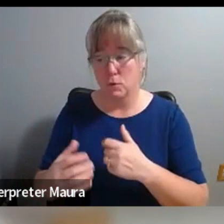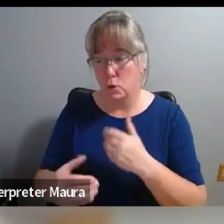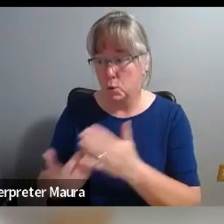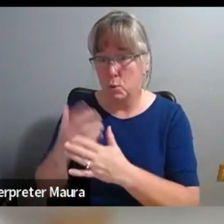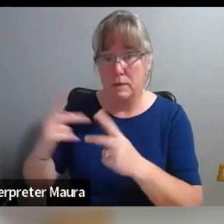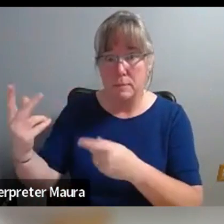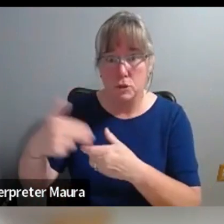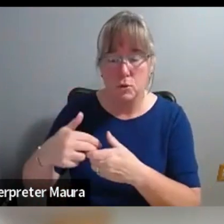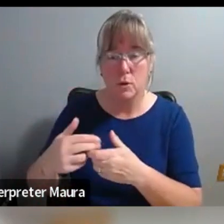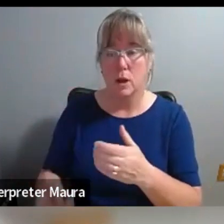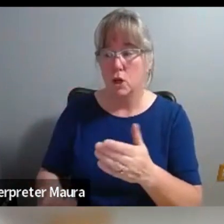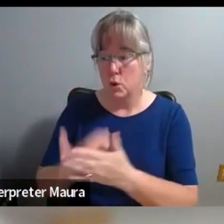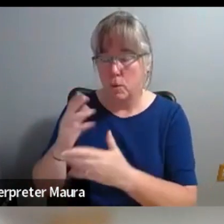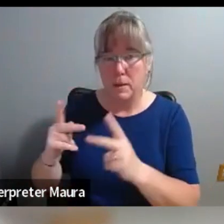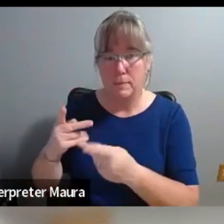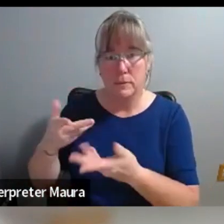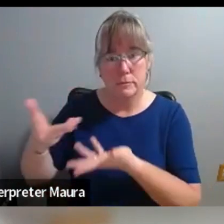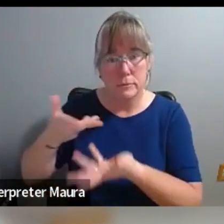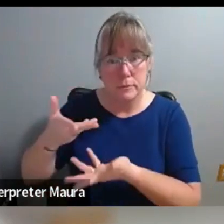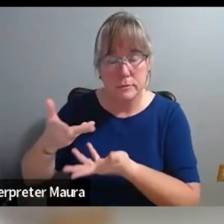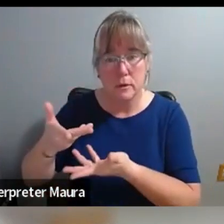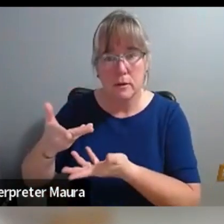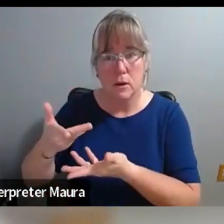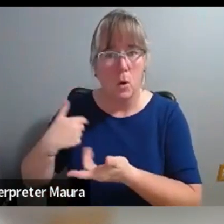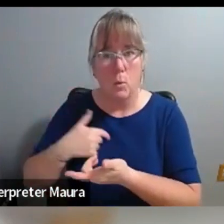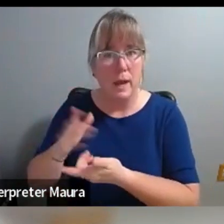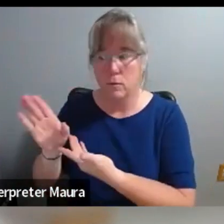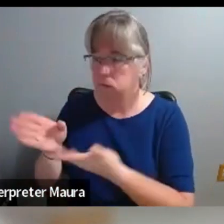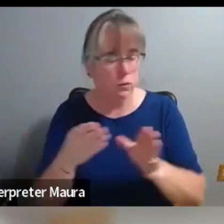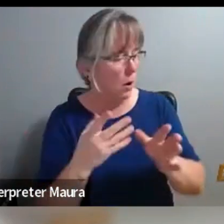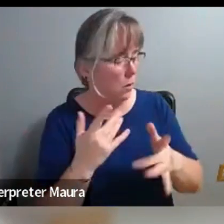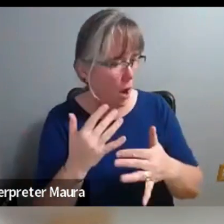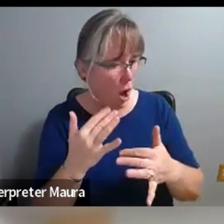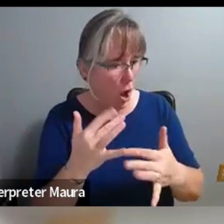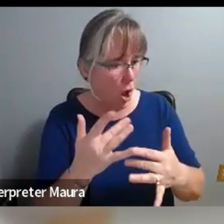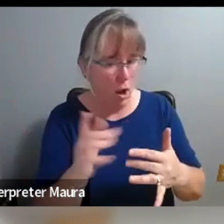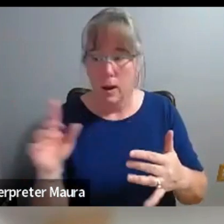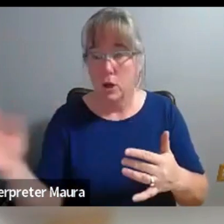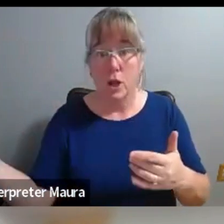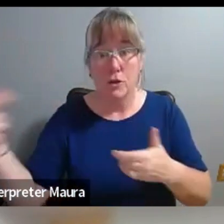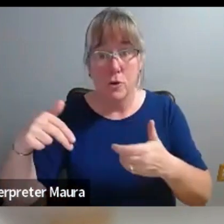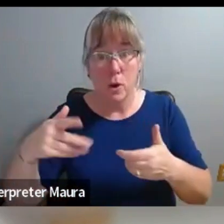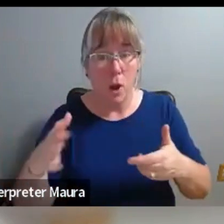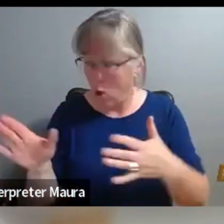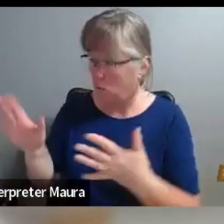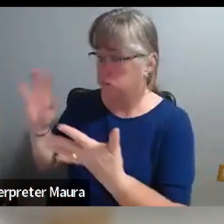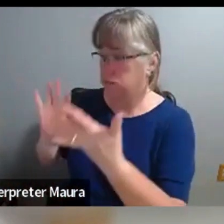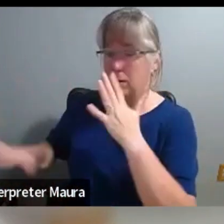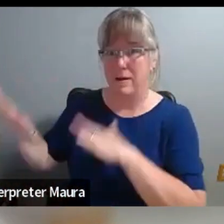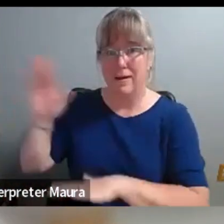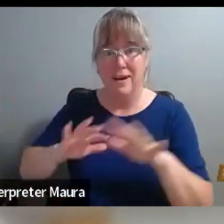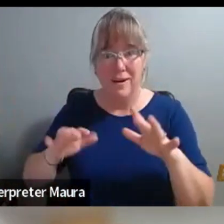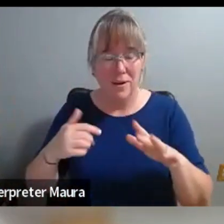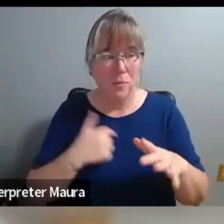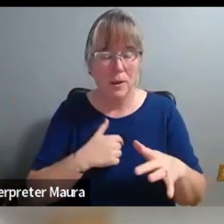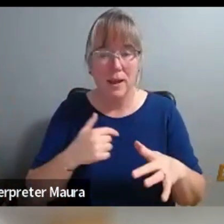raised and they took us in different directions, then it's like letting people know, okay, well, you think it's about this, but what if